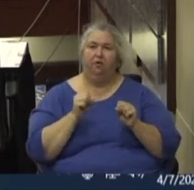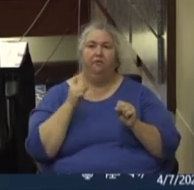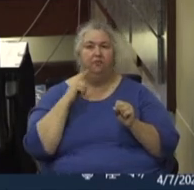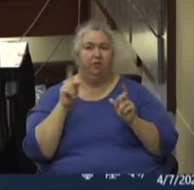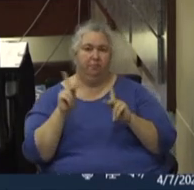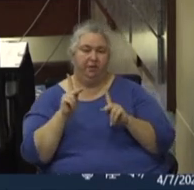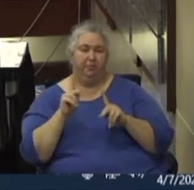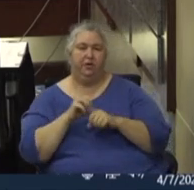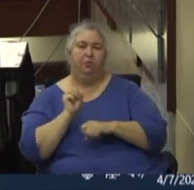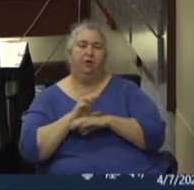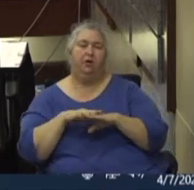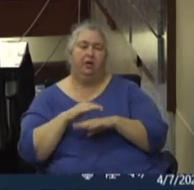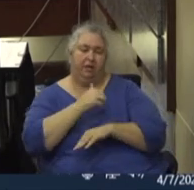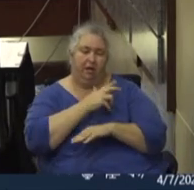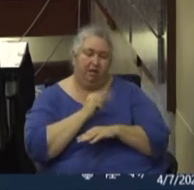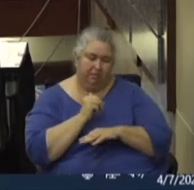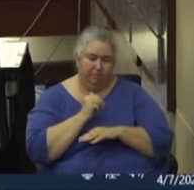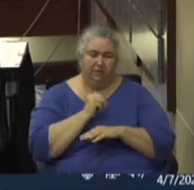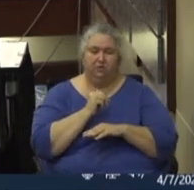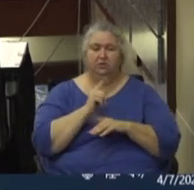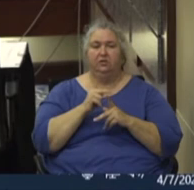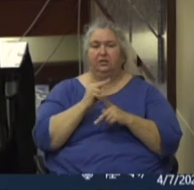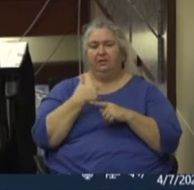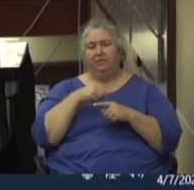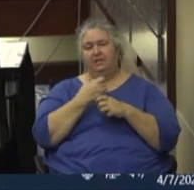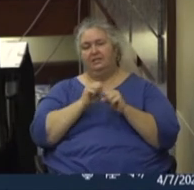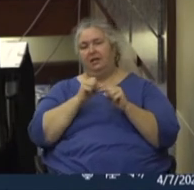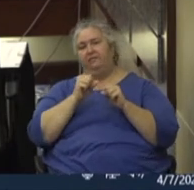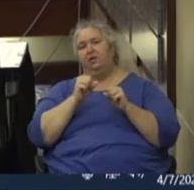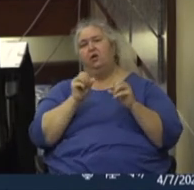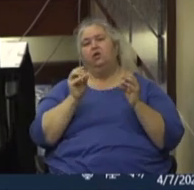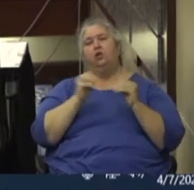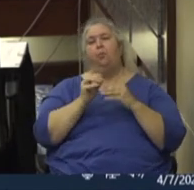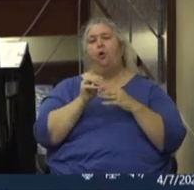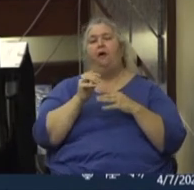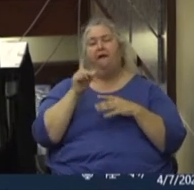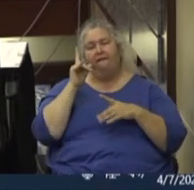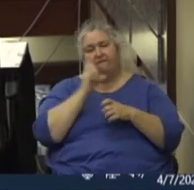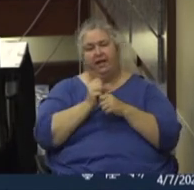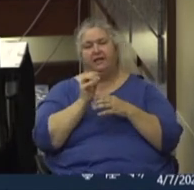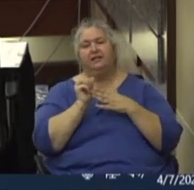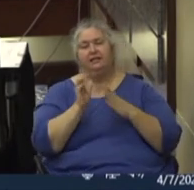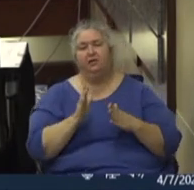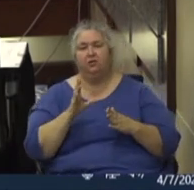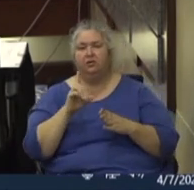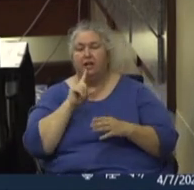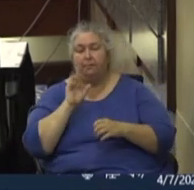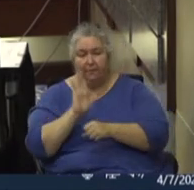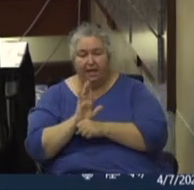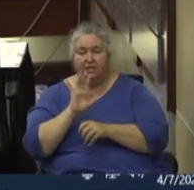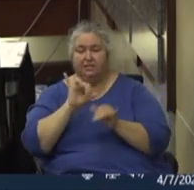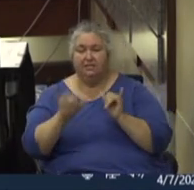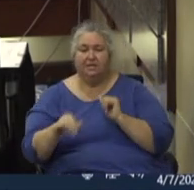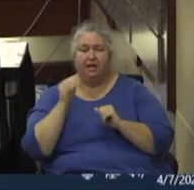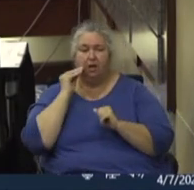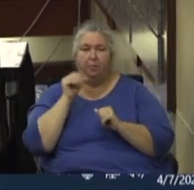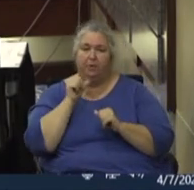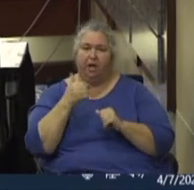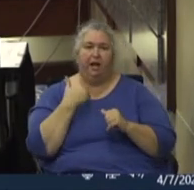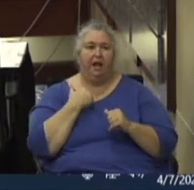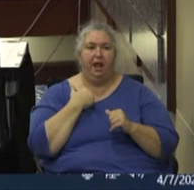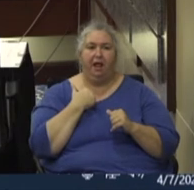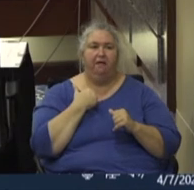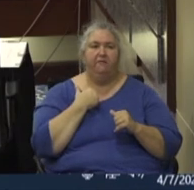and on our streets to keep us safe. The more faith leaders who take this pledge and stay at home and not hold public worship